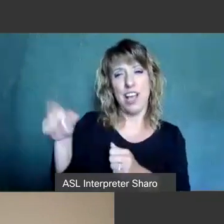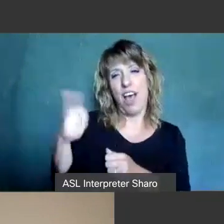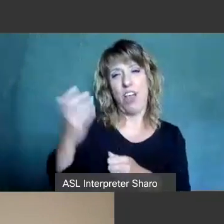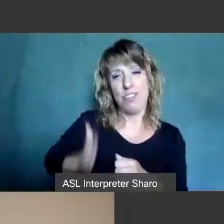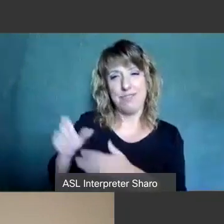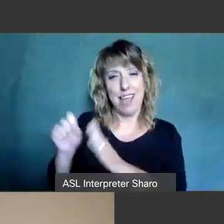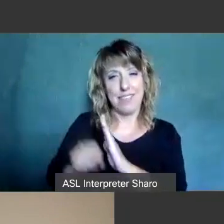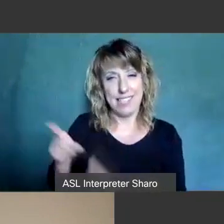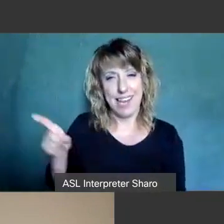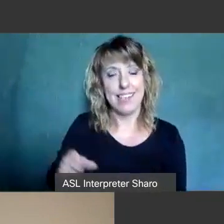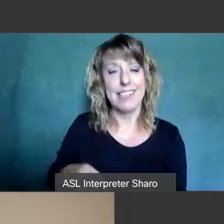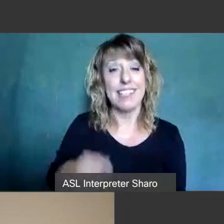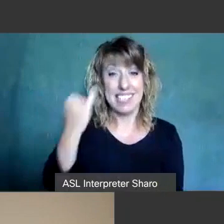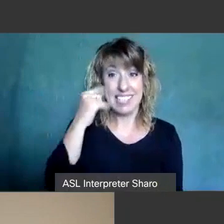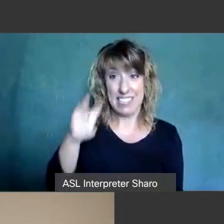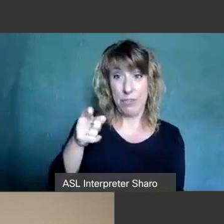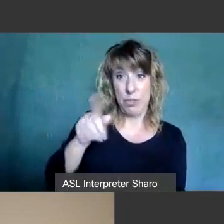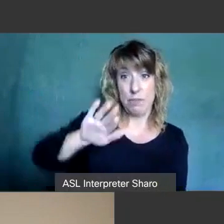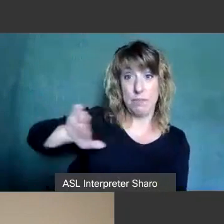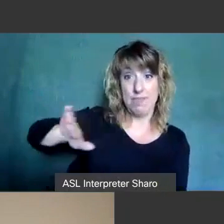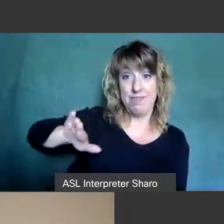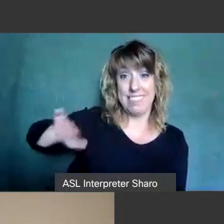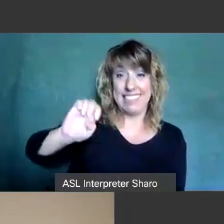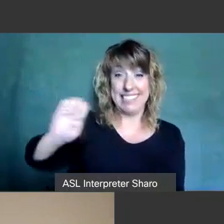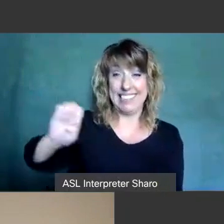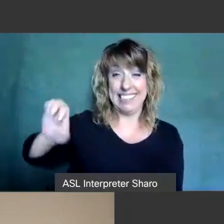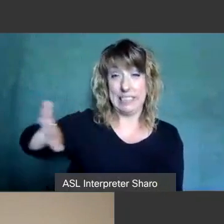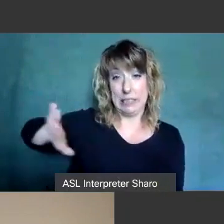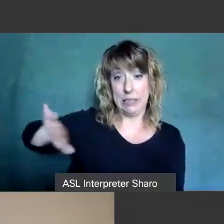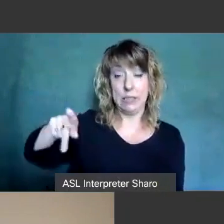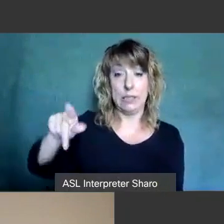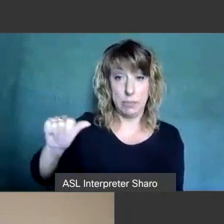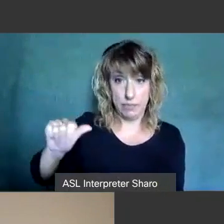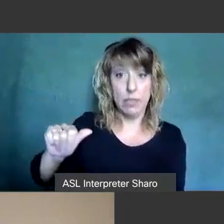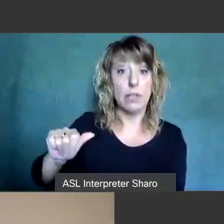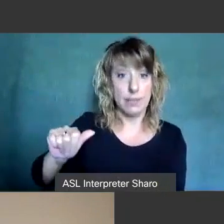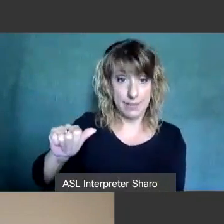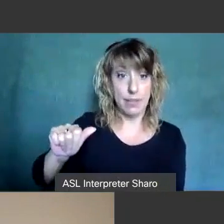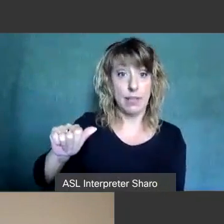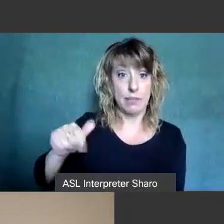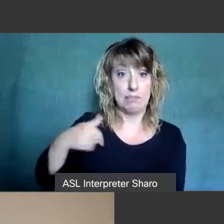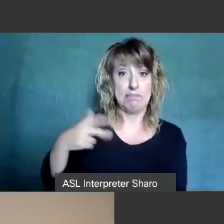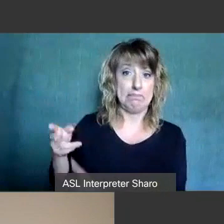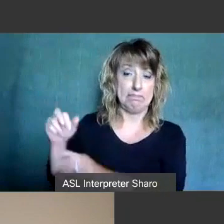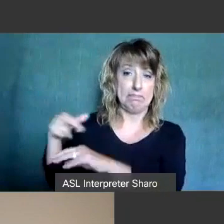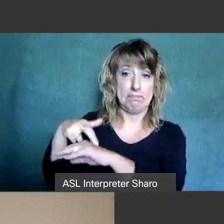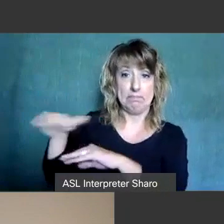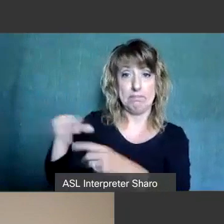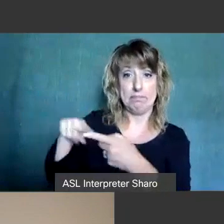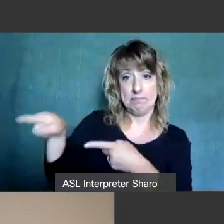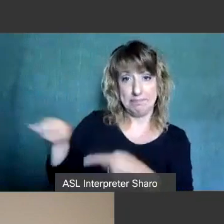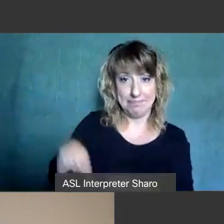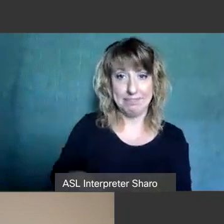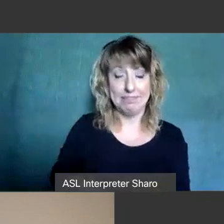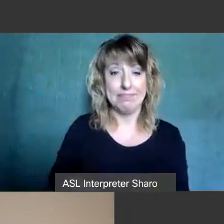and so if you're over uh in the eastern side of pennsylvania i can refer you to her